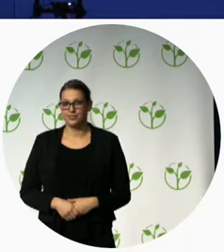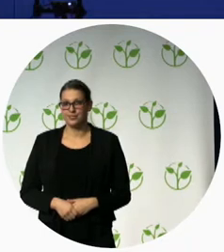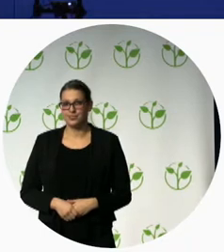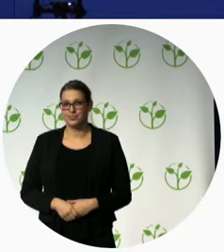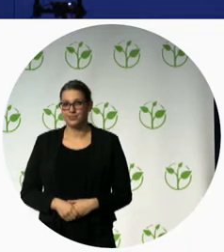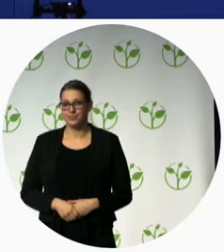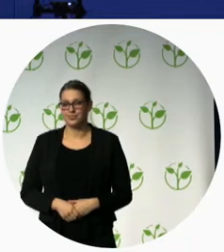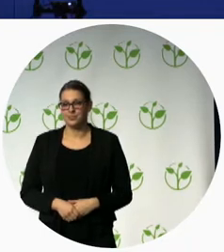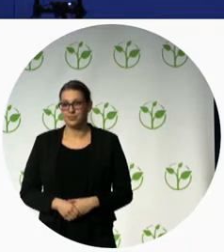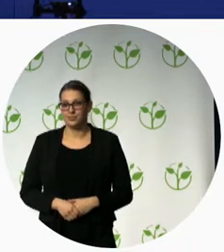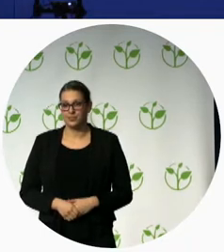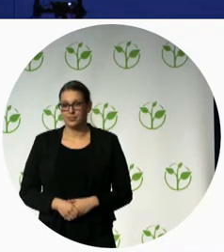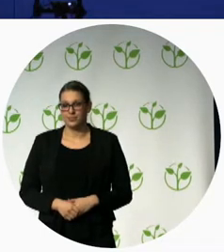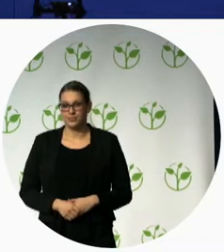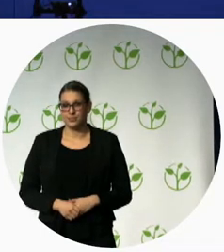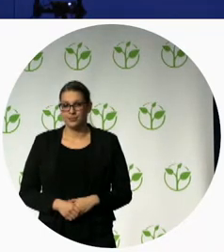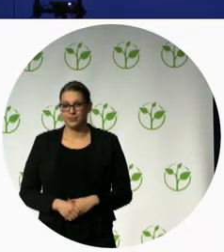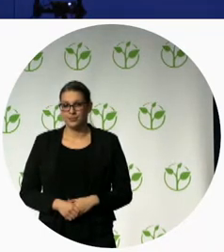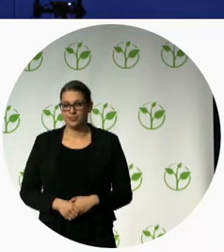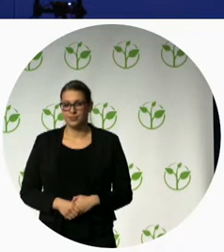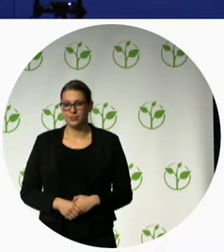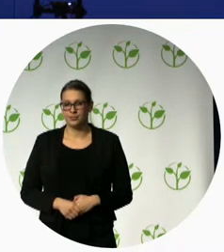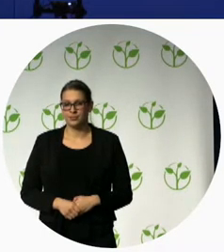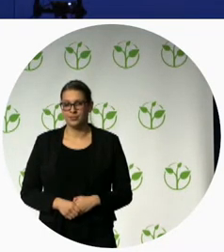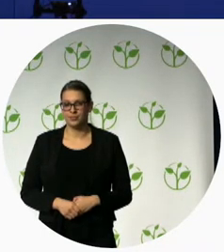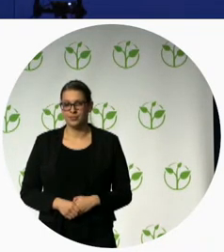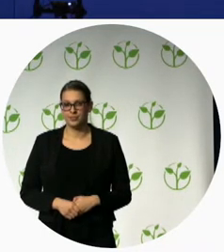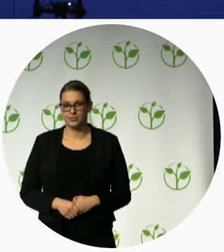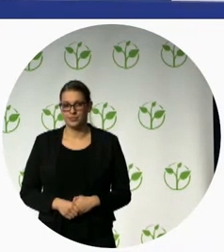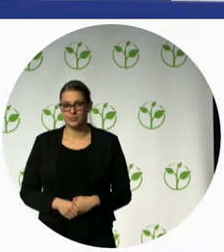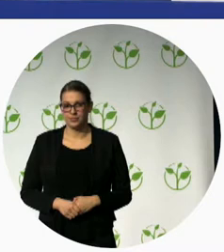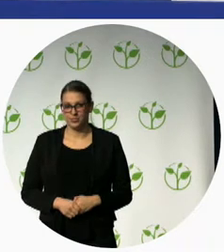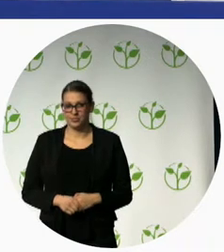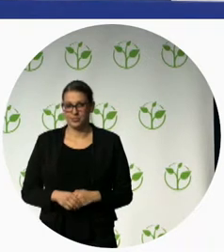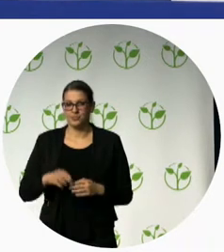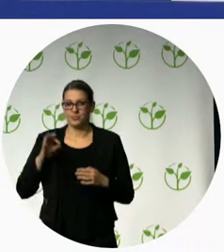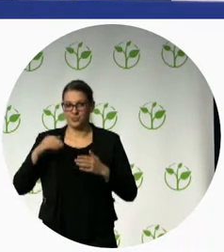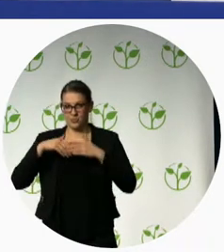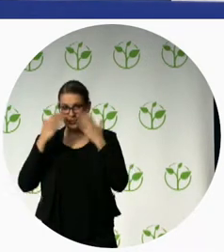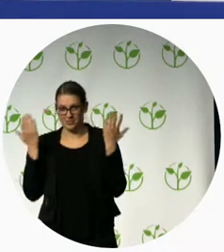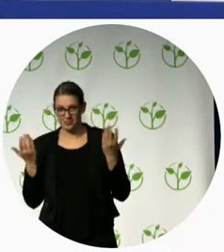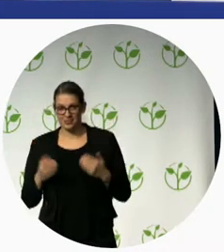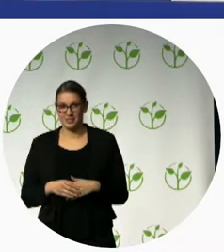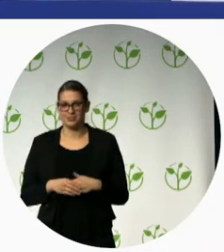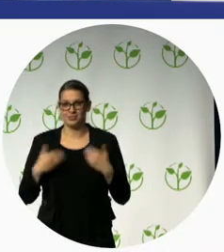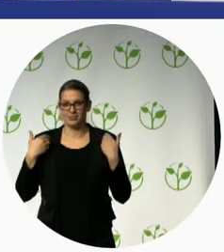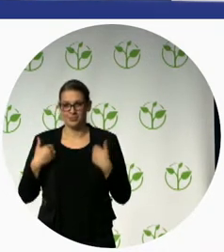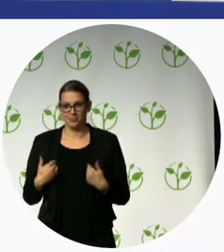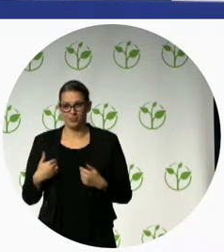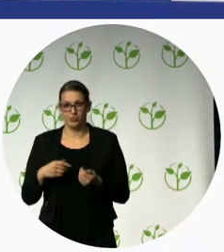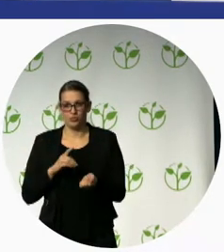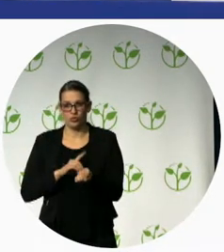Pooja I have the slides please yeah good morning I'm Dr. Pooja Mukul the technical director of